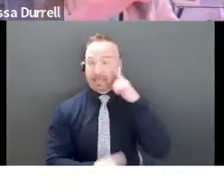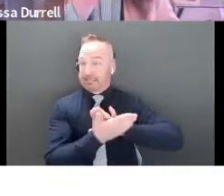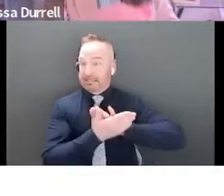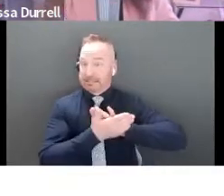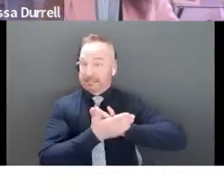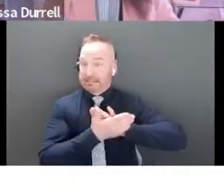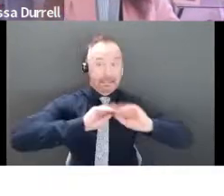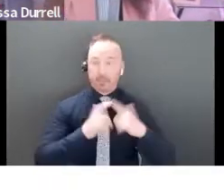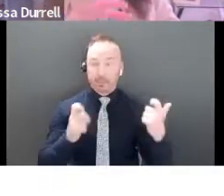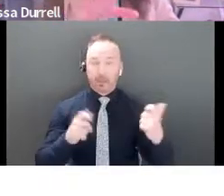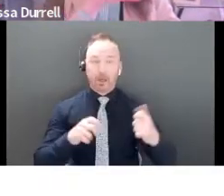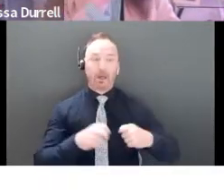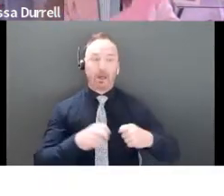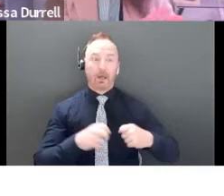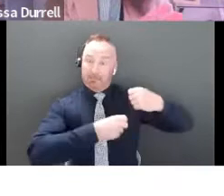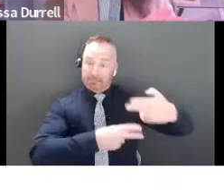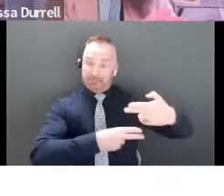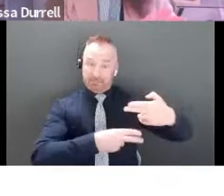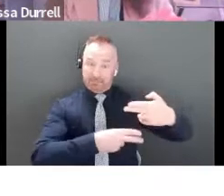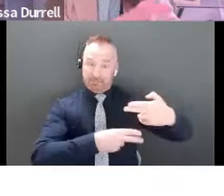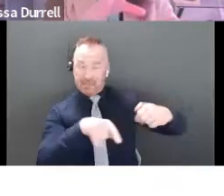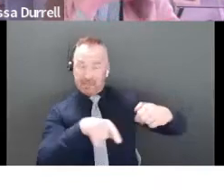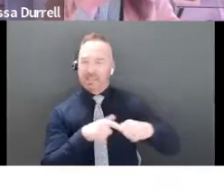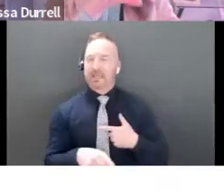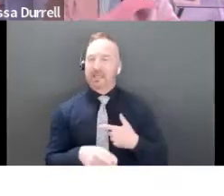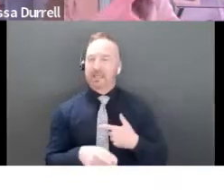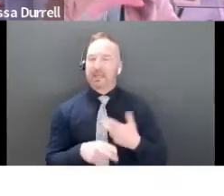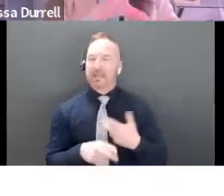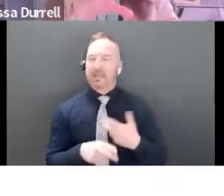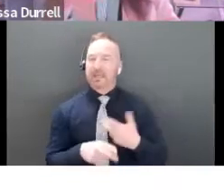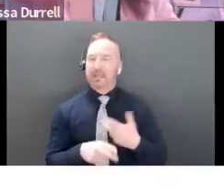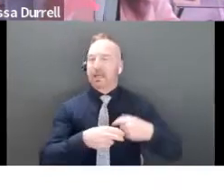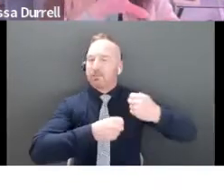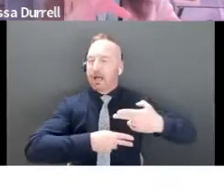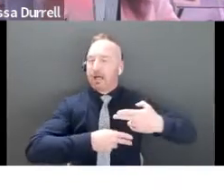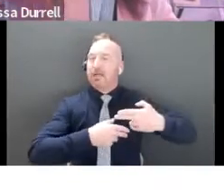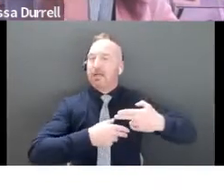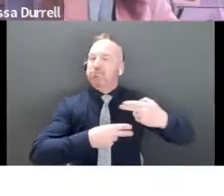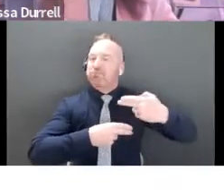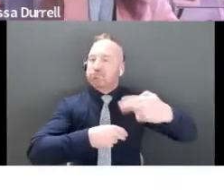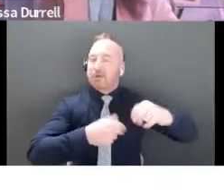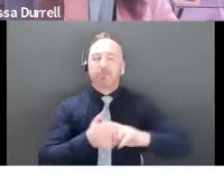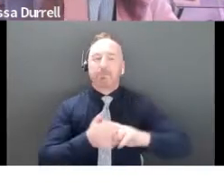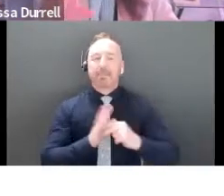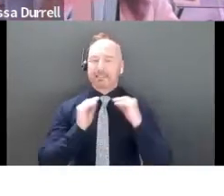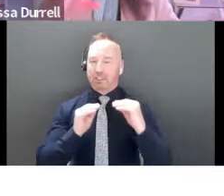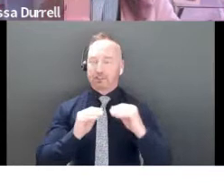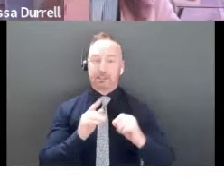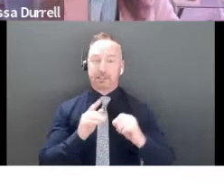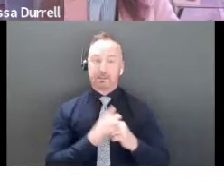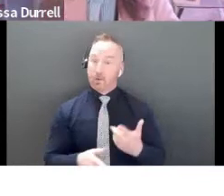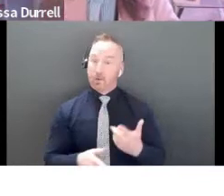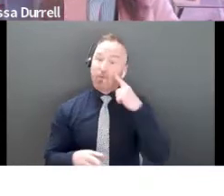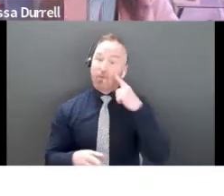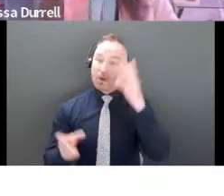soon as I put a slide like this on, and this is an instructing deck, right? So I'm using this to instruct people. So they need to get information off of it. When